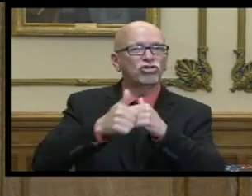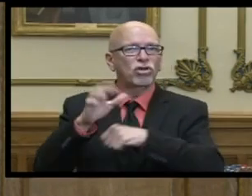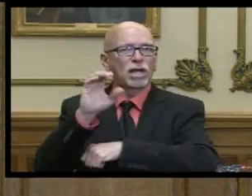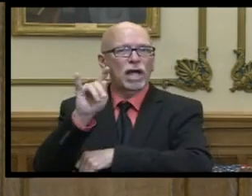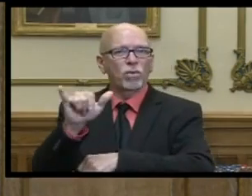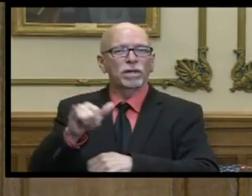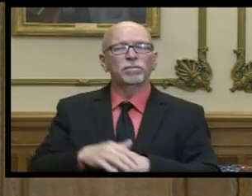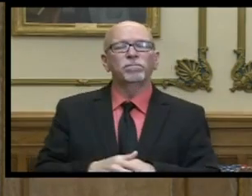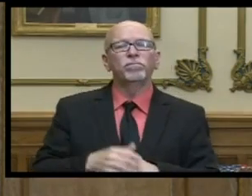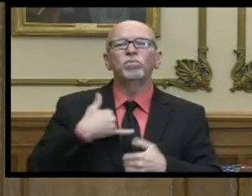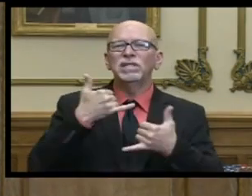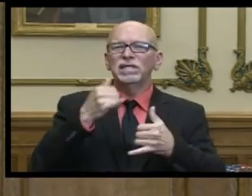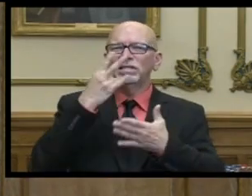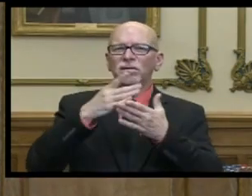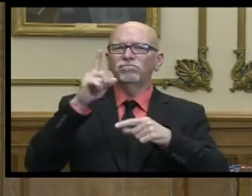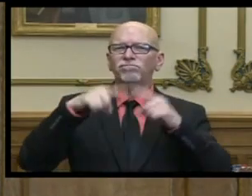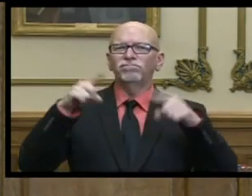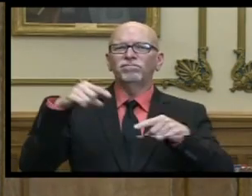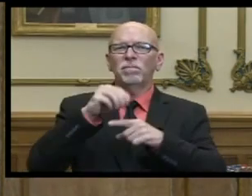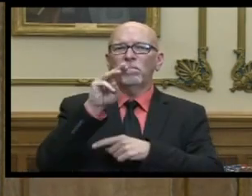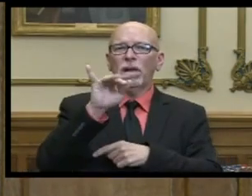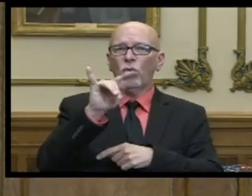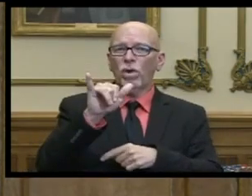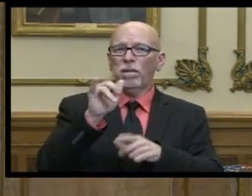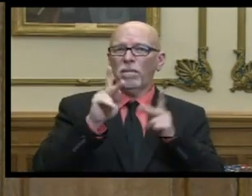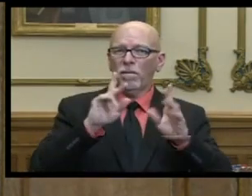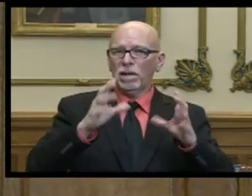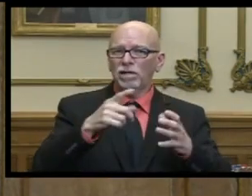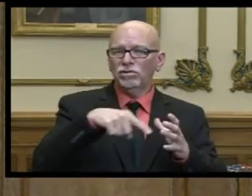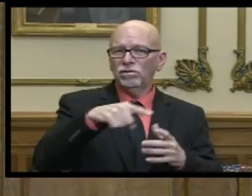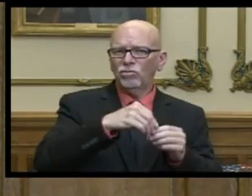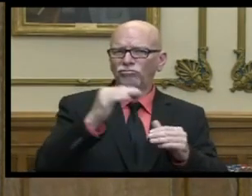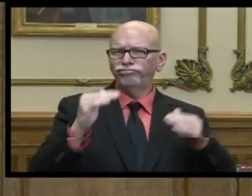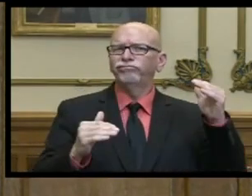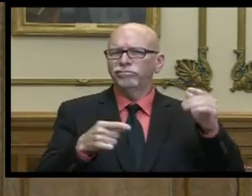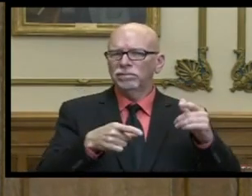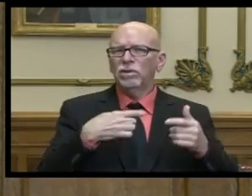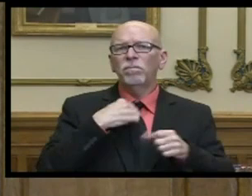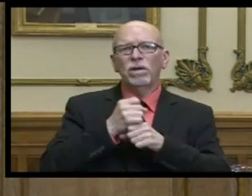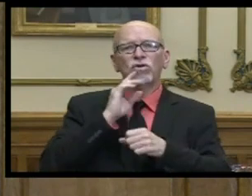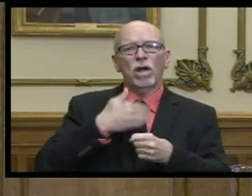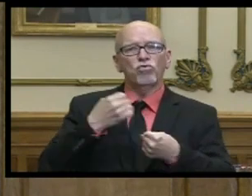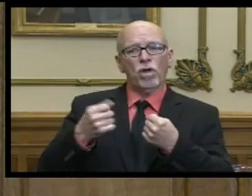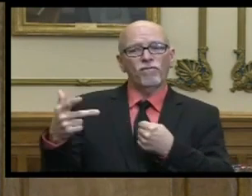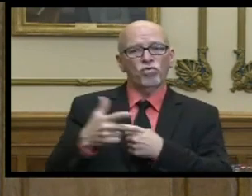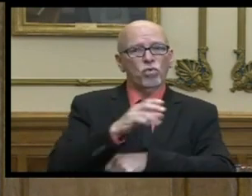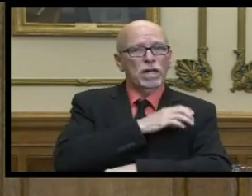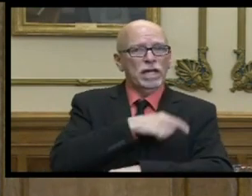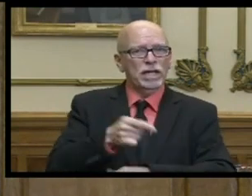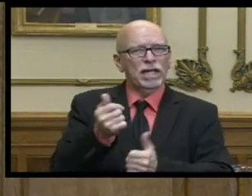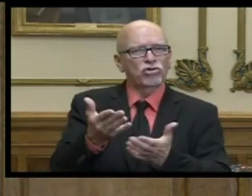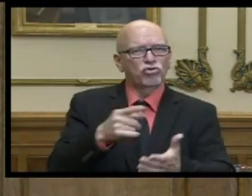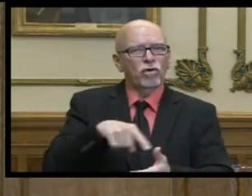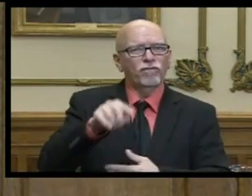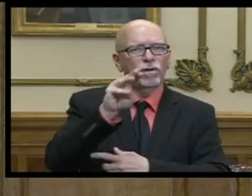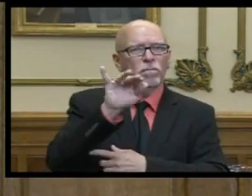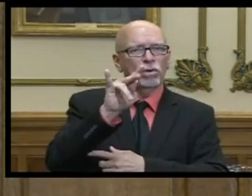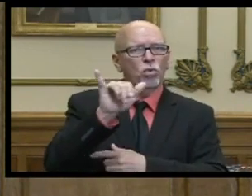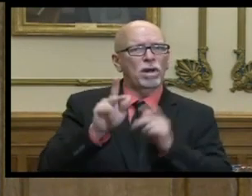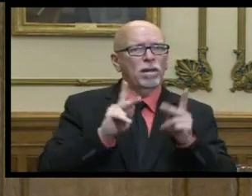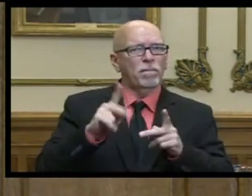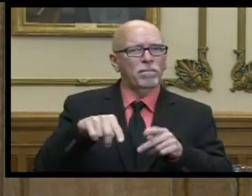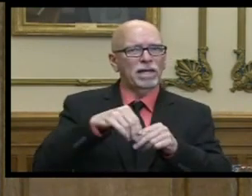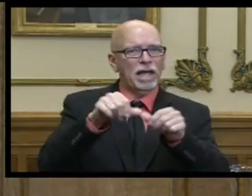we're still seeing disparities among our minority populations and continue to ensure that our drive through clinics serve these populations in